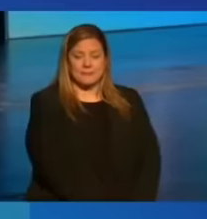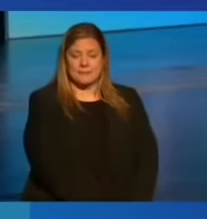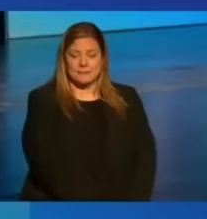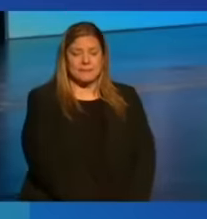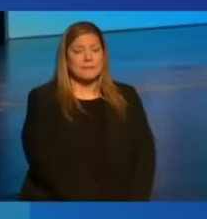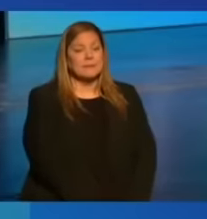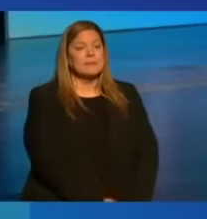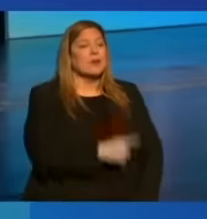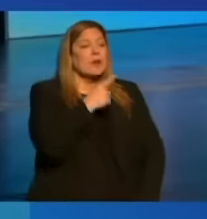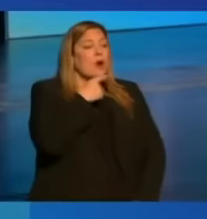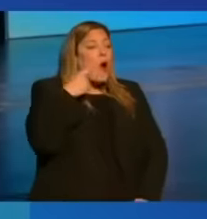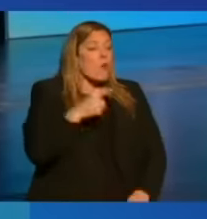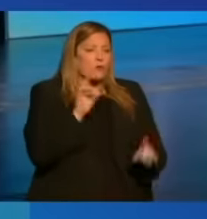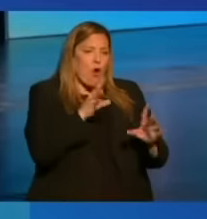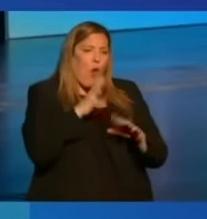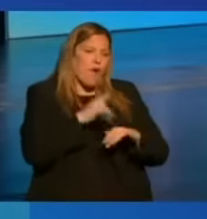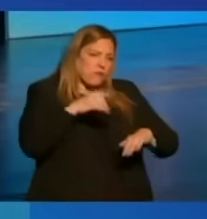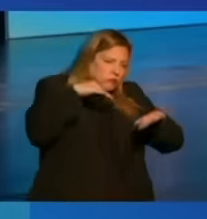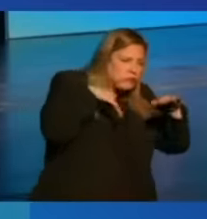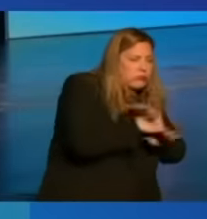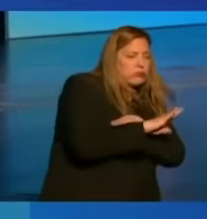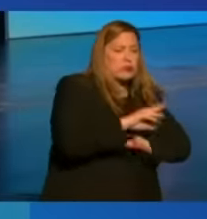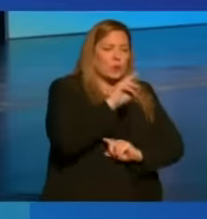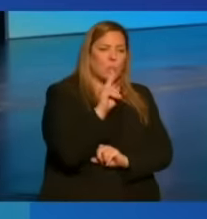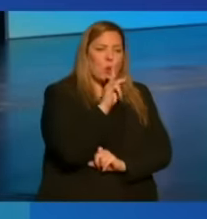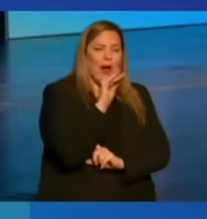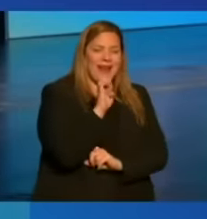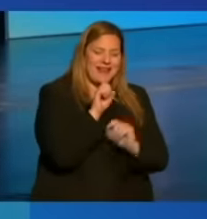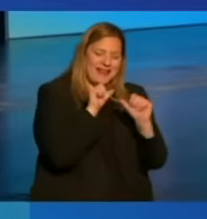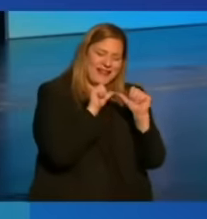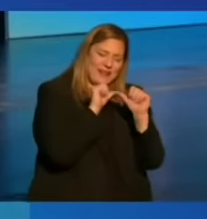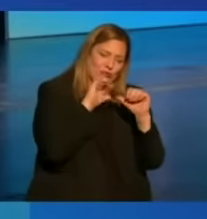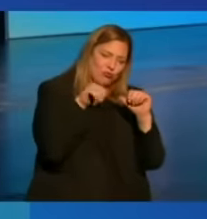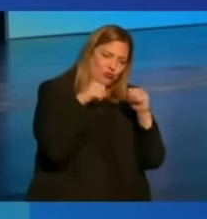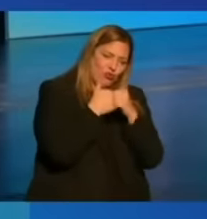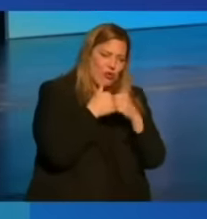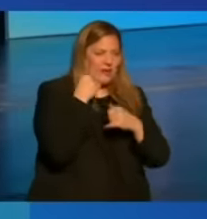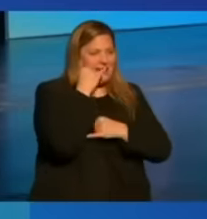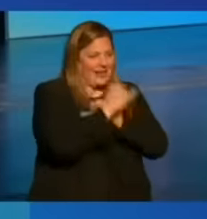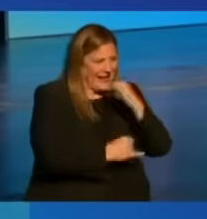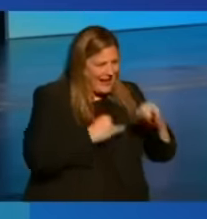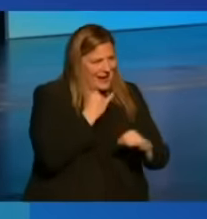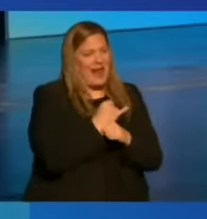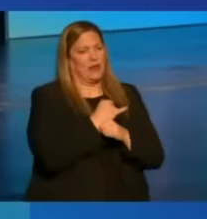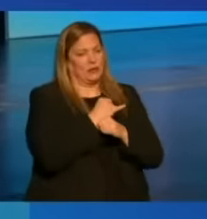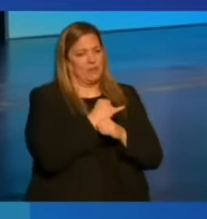Russia's brutal invasion of Ukraine continues to challenge the international order.